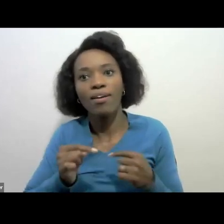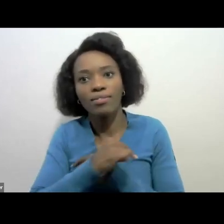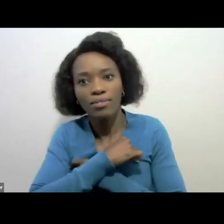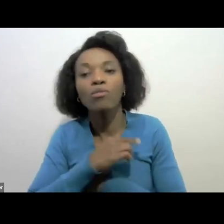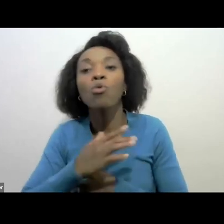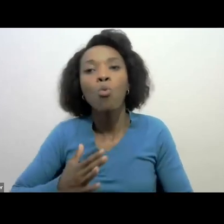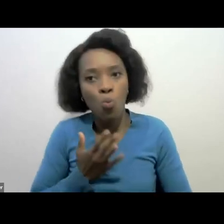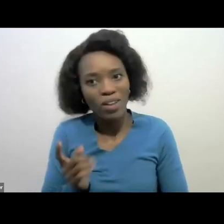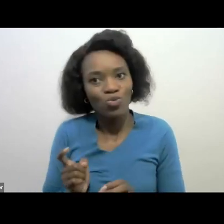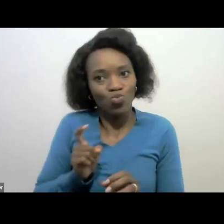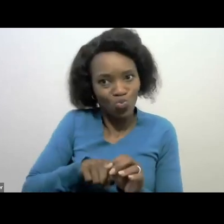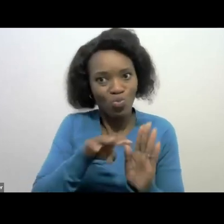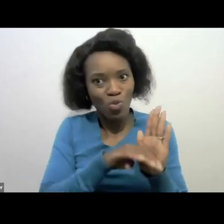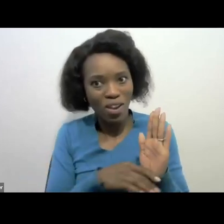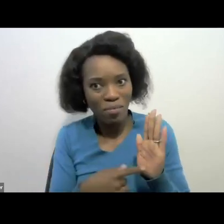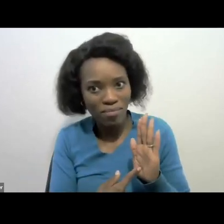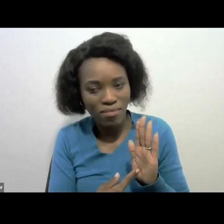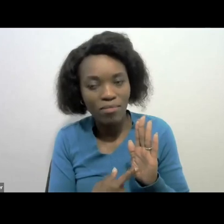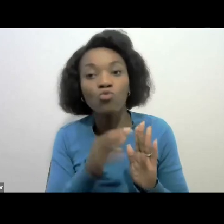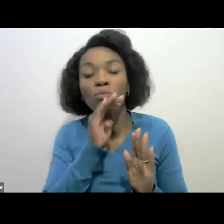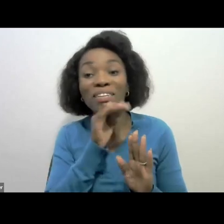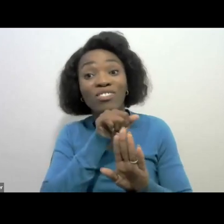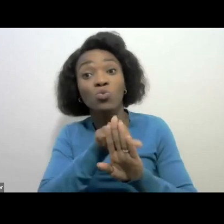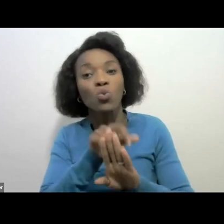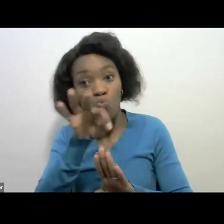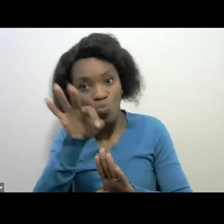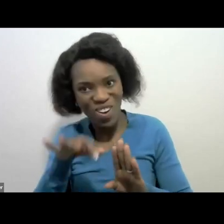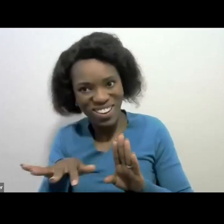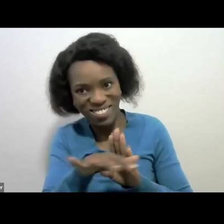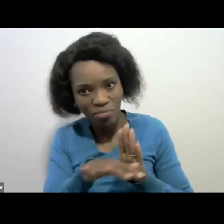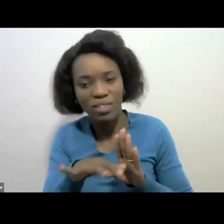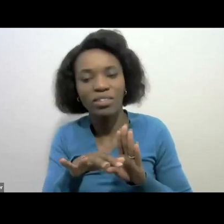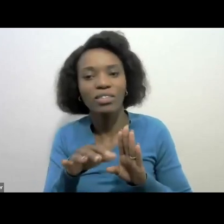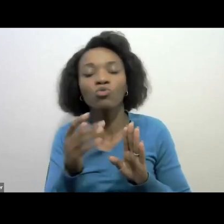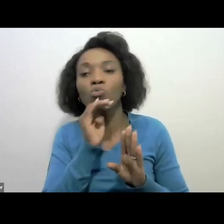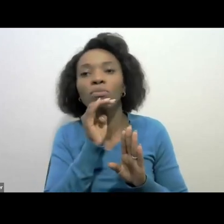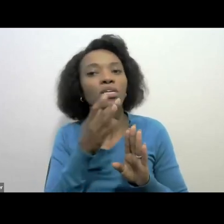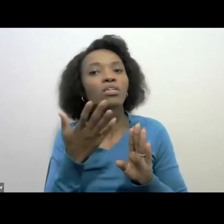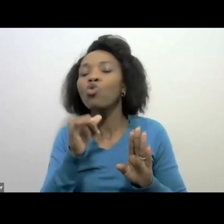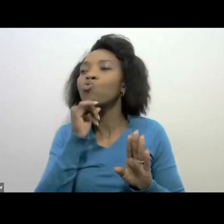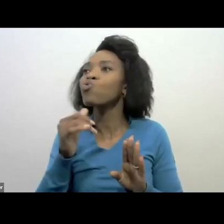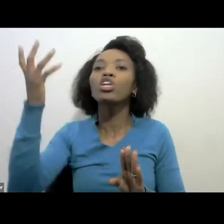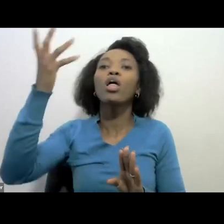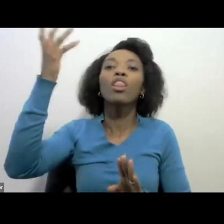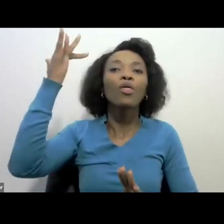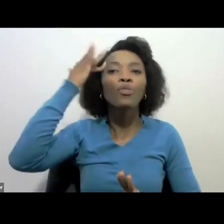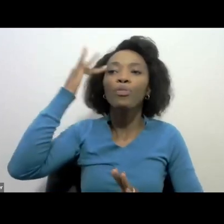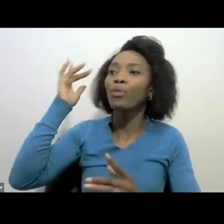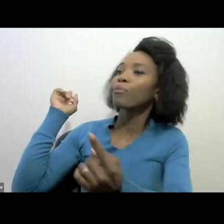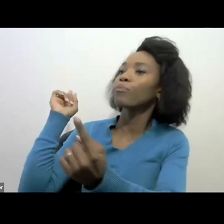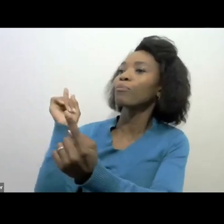want to join the program you're going to knock at the right door the right door is that you're not going to go and speak with our